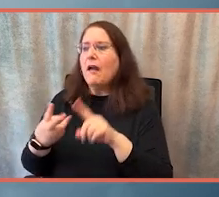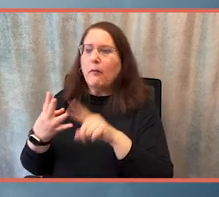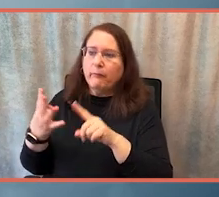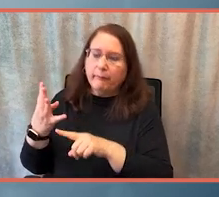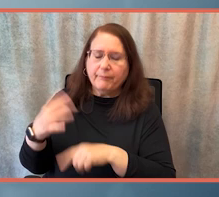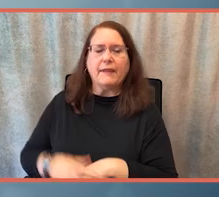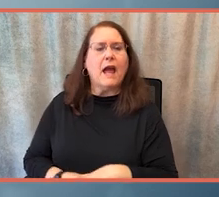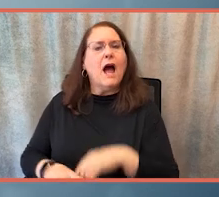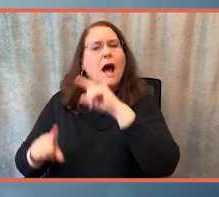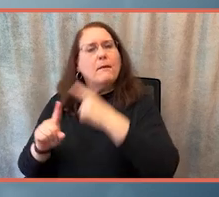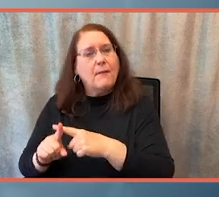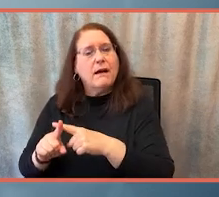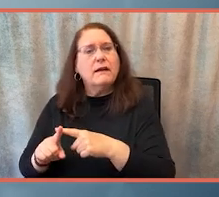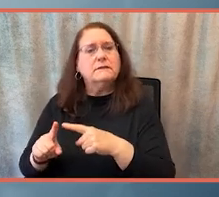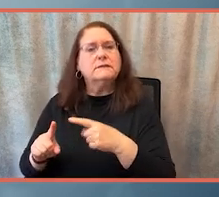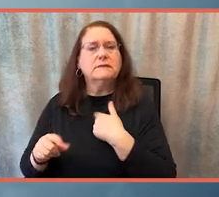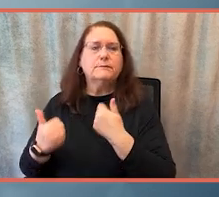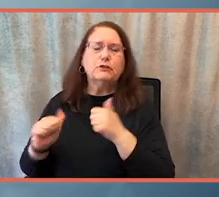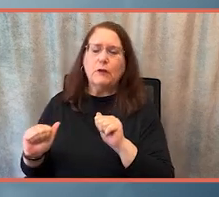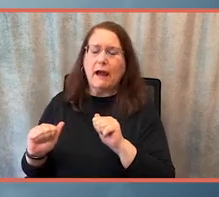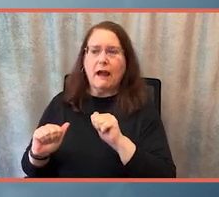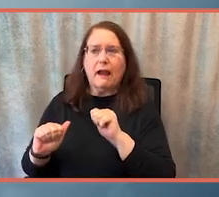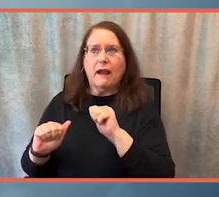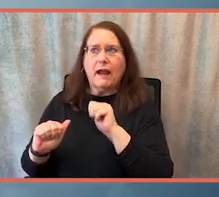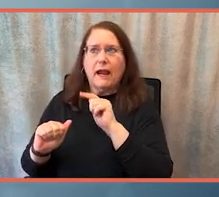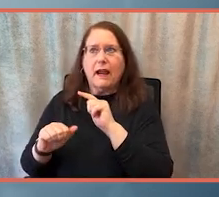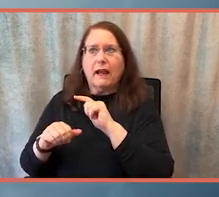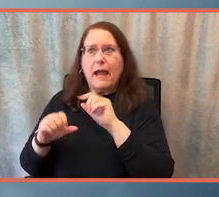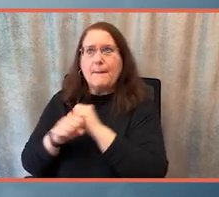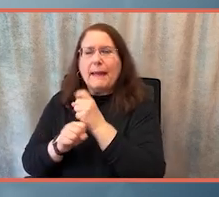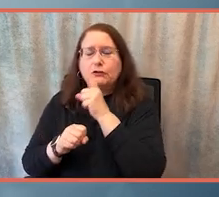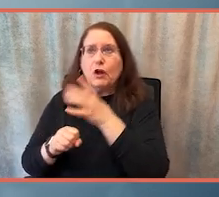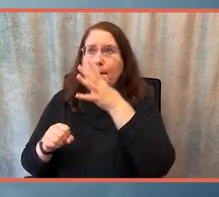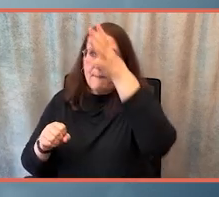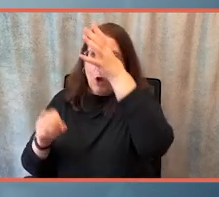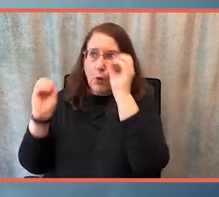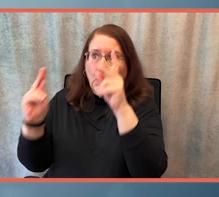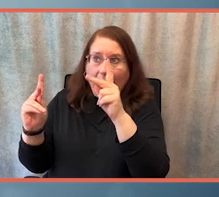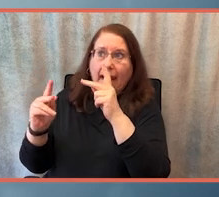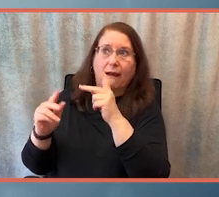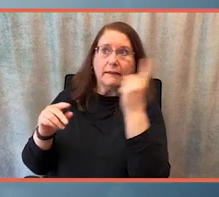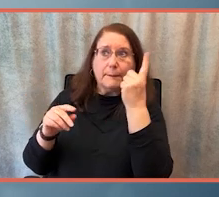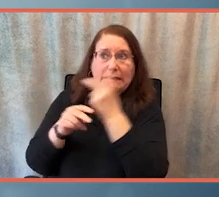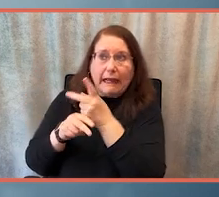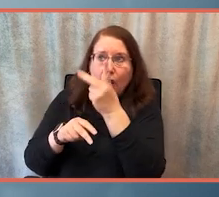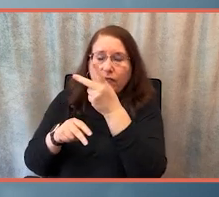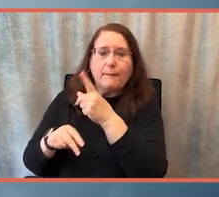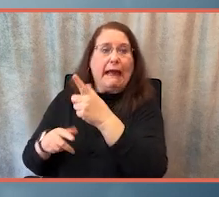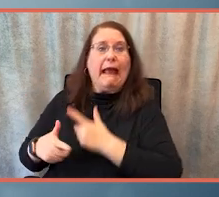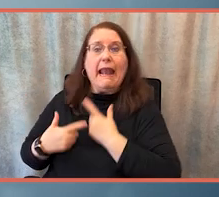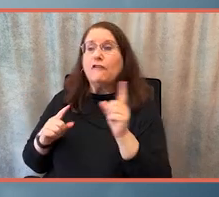of that, I am also trying to make sure my parents are taken care of. They do live in a different state, which is very